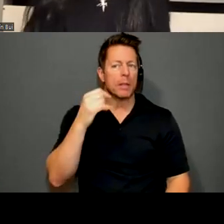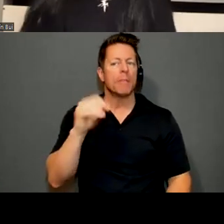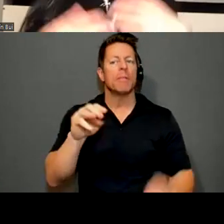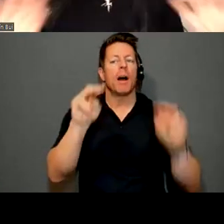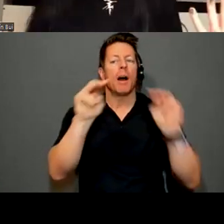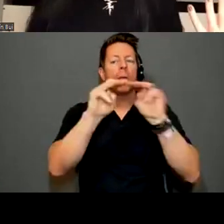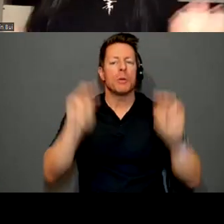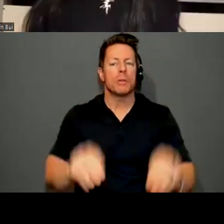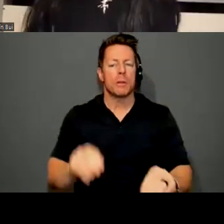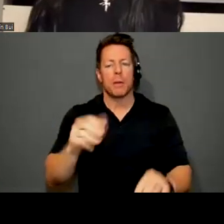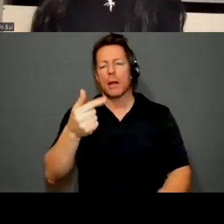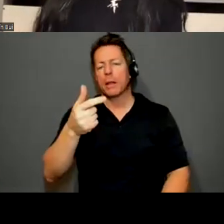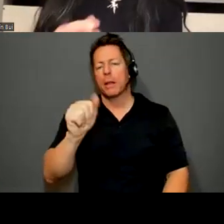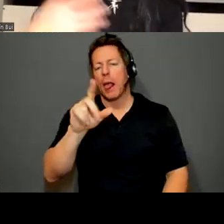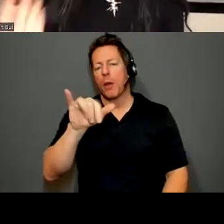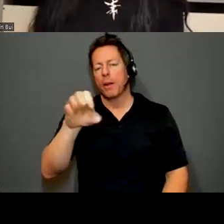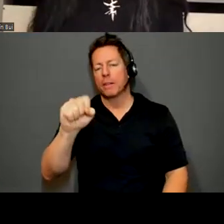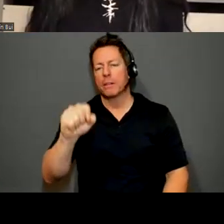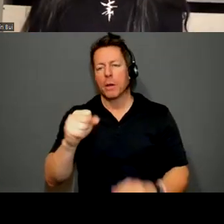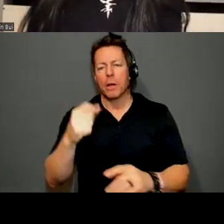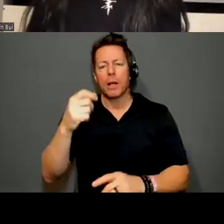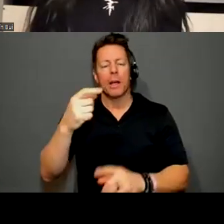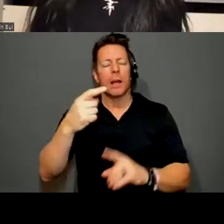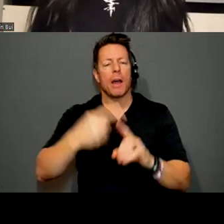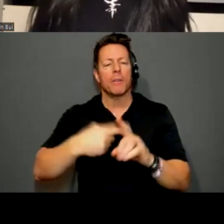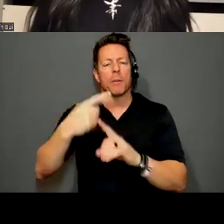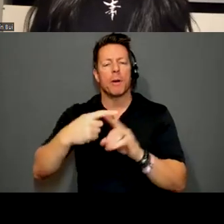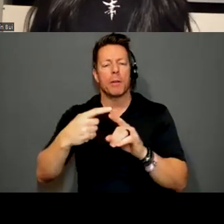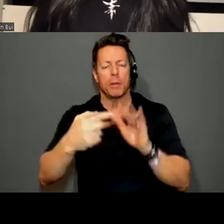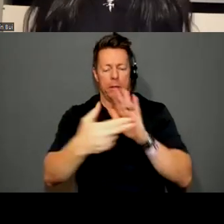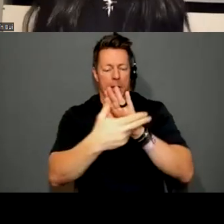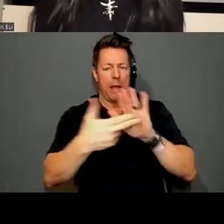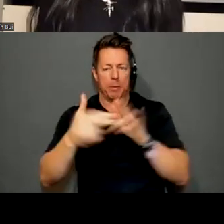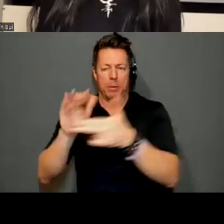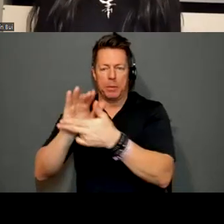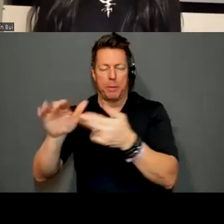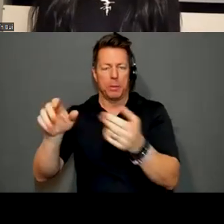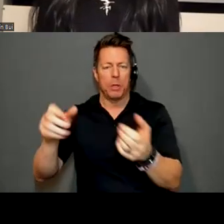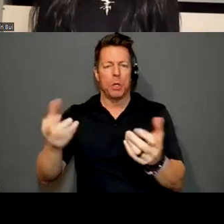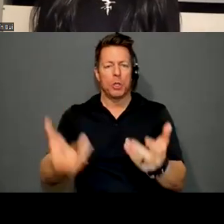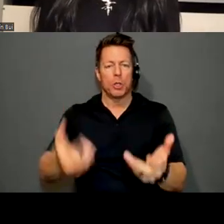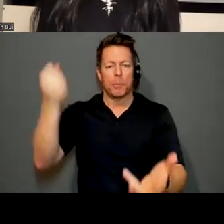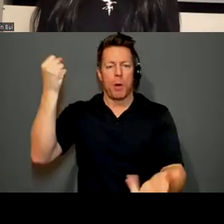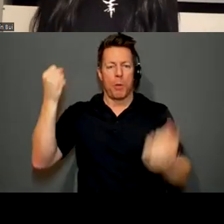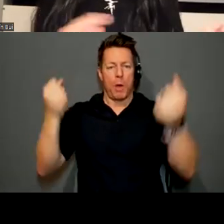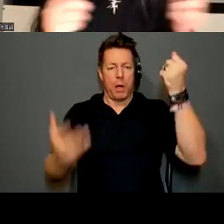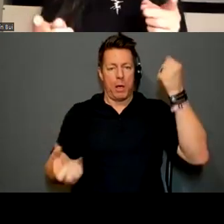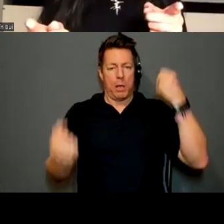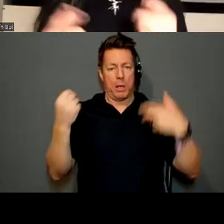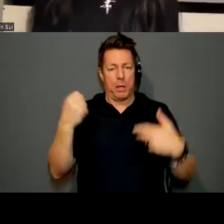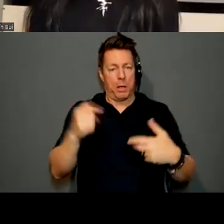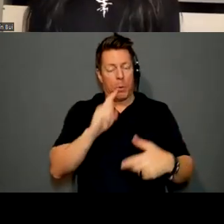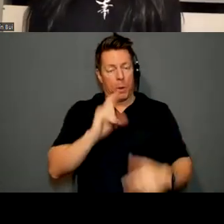at least once a month, just took away all labels. That would be really special. And